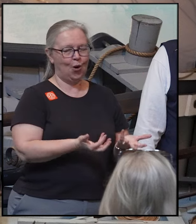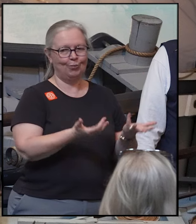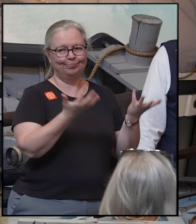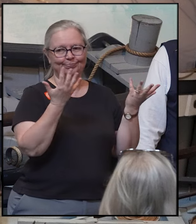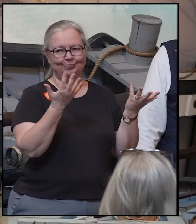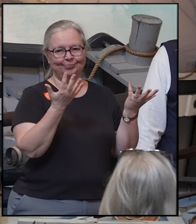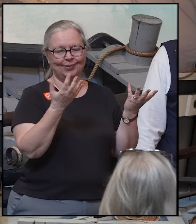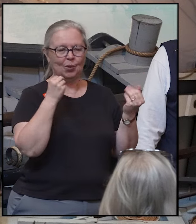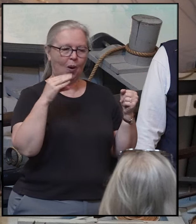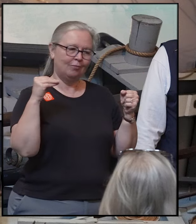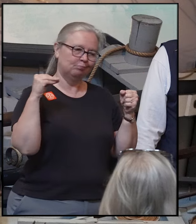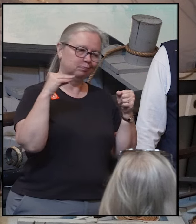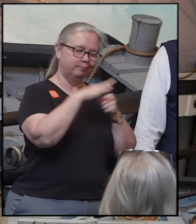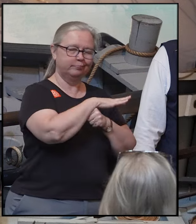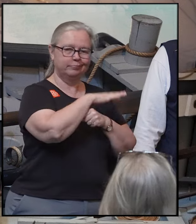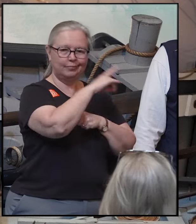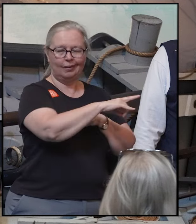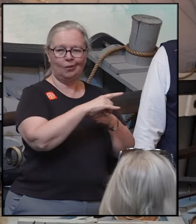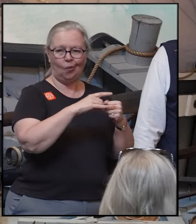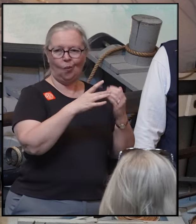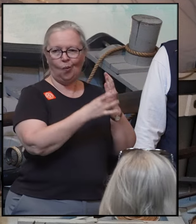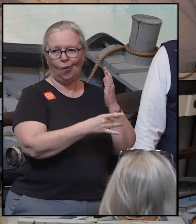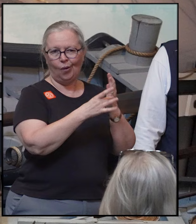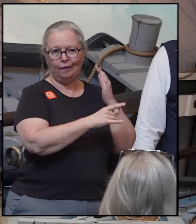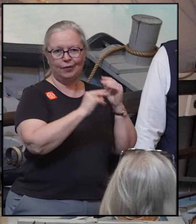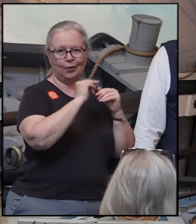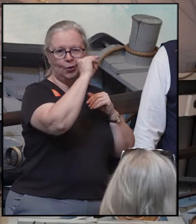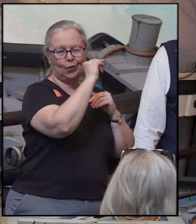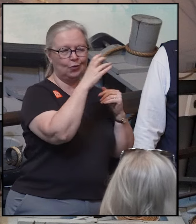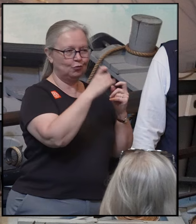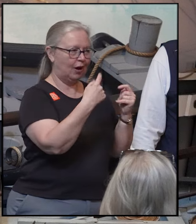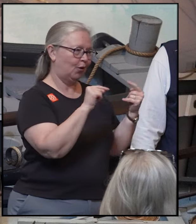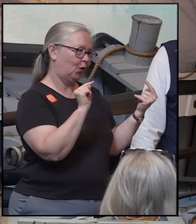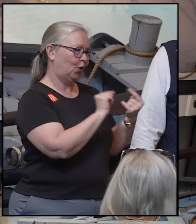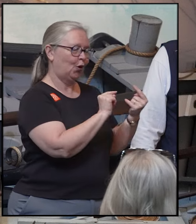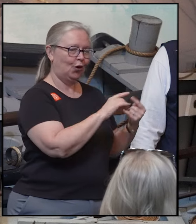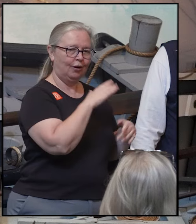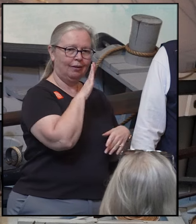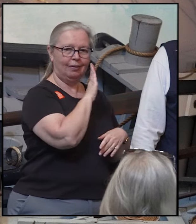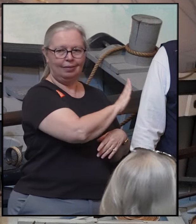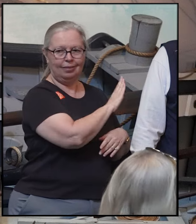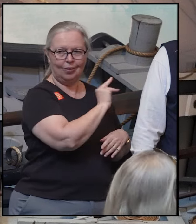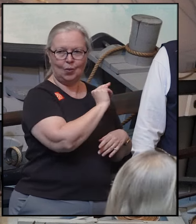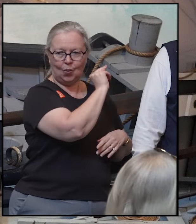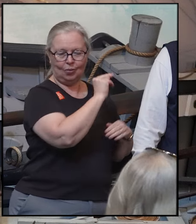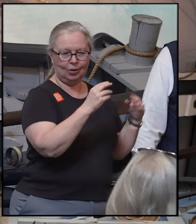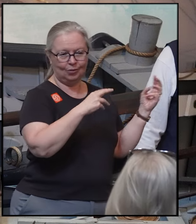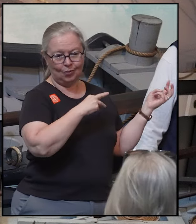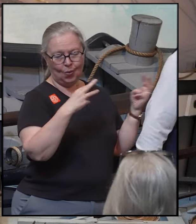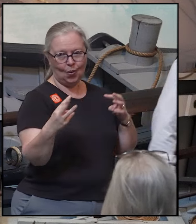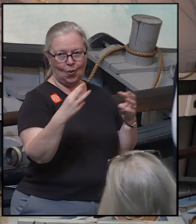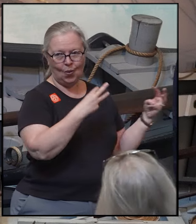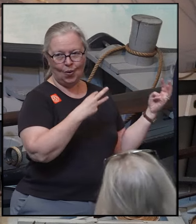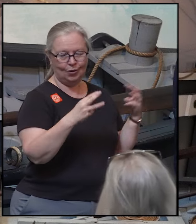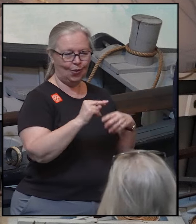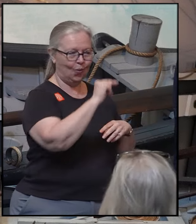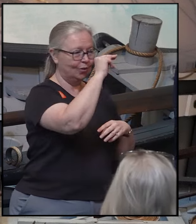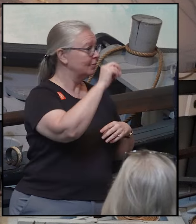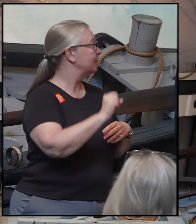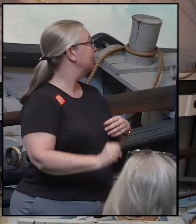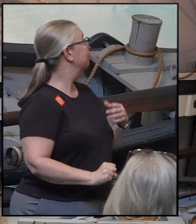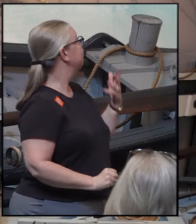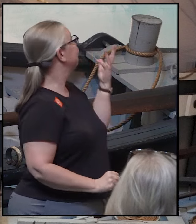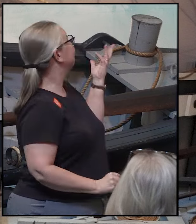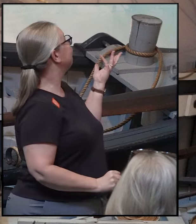was impact the oil reserves of the North during the war between the states. So, by the middle of the